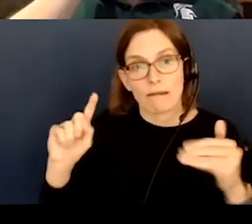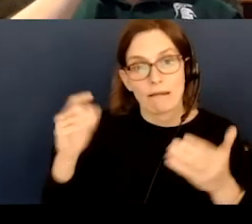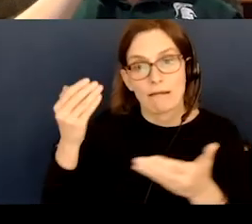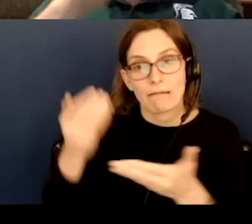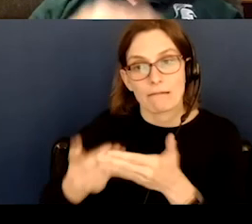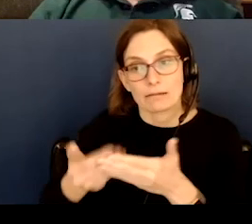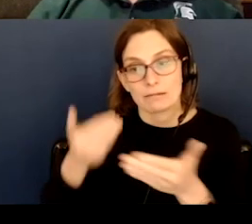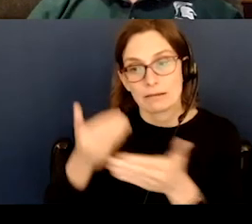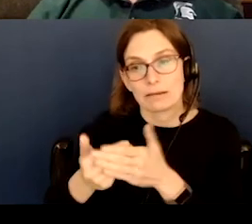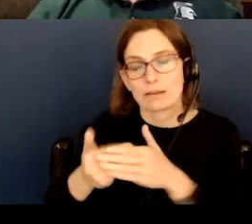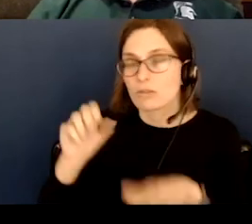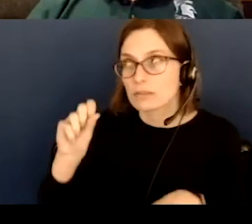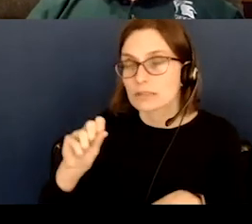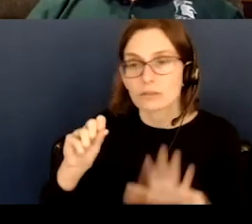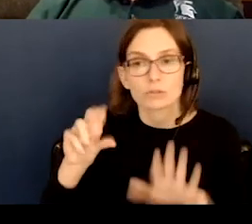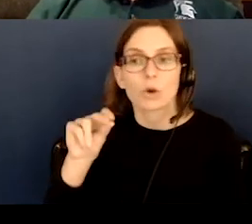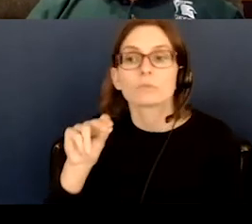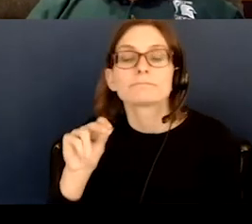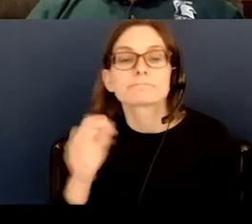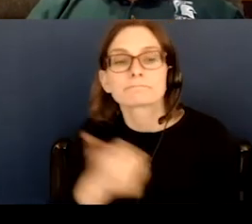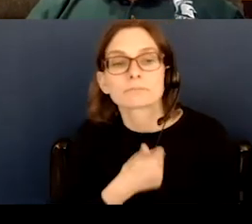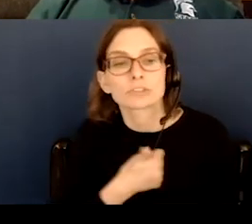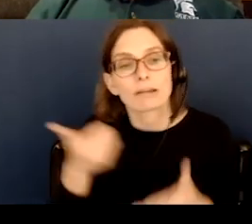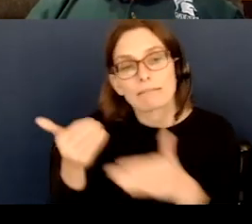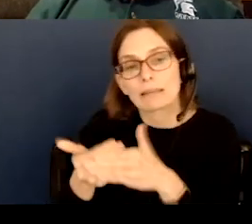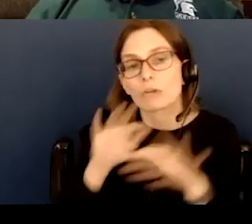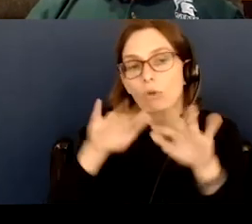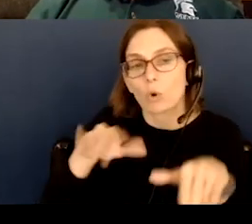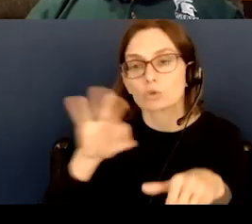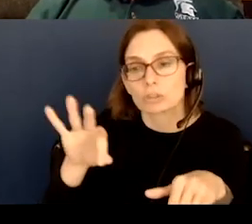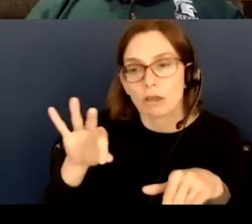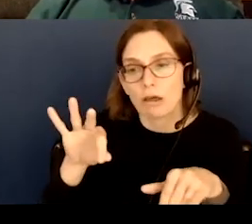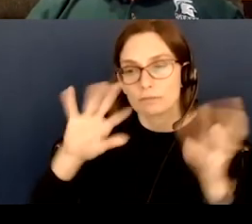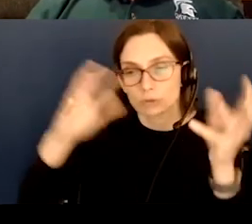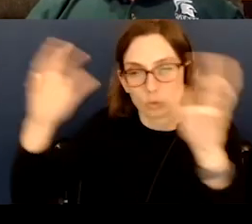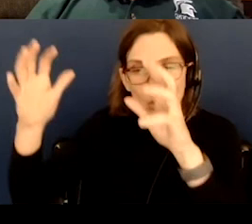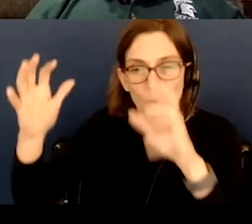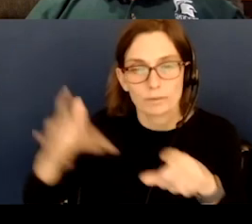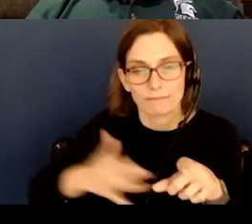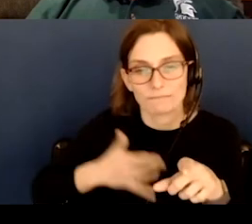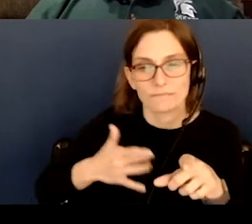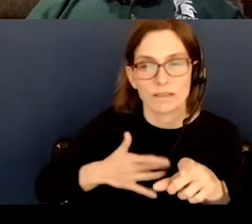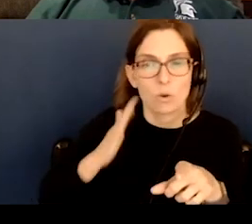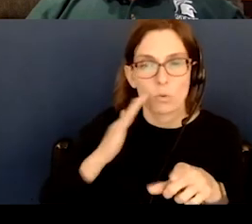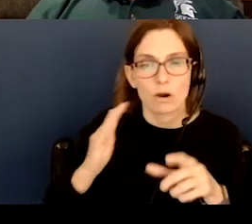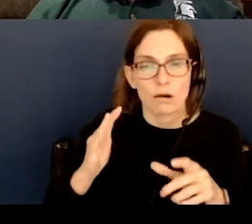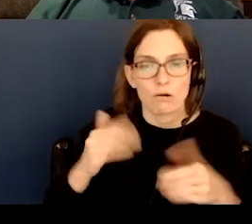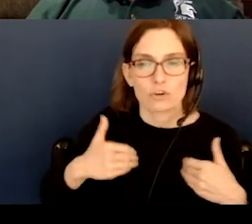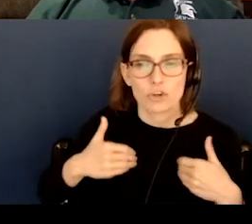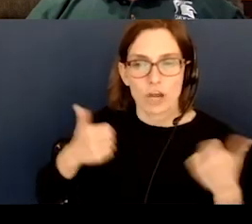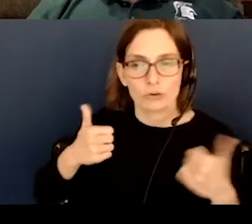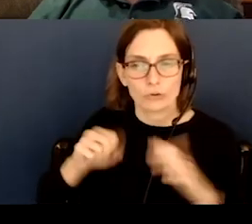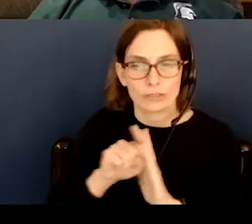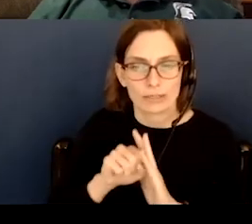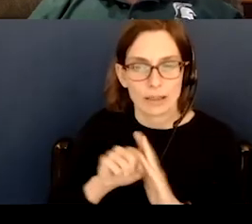south pole, I'm sorry, wrong mission, um, the ocean of storms. Um, they think these are going to be younger samples than